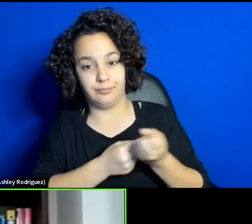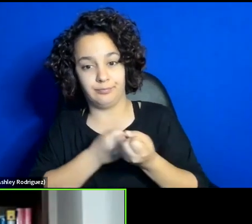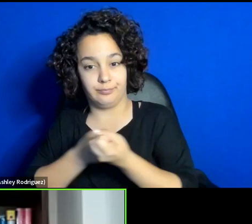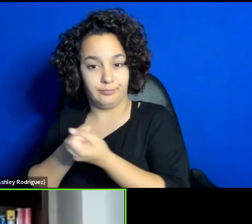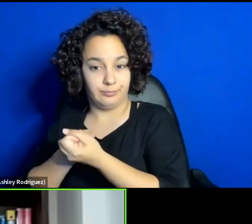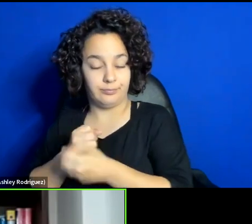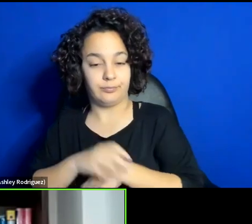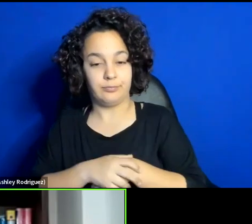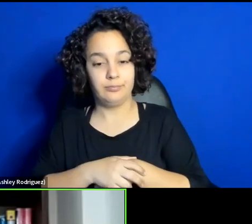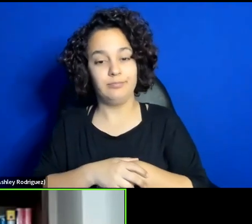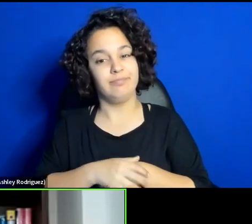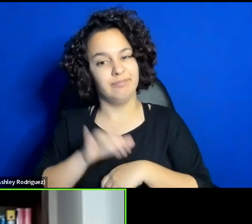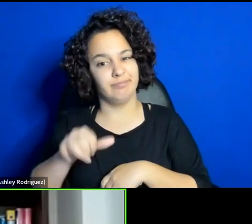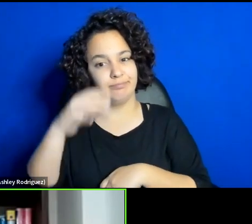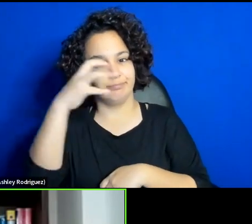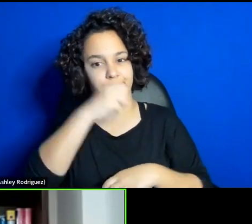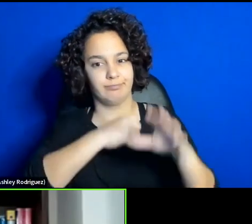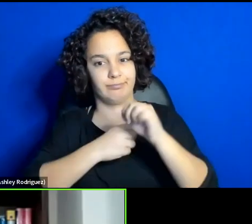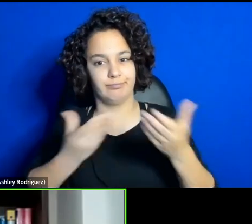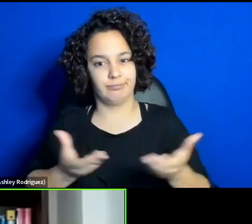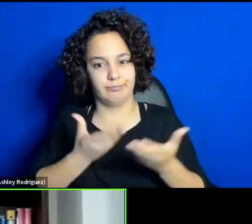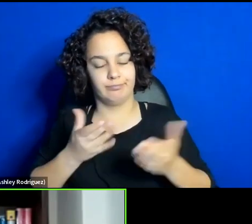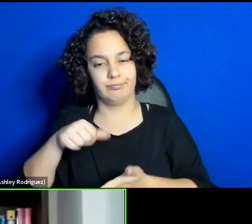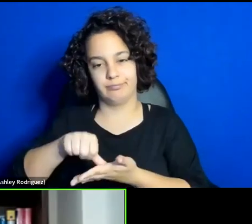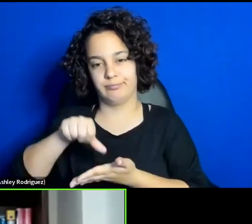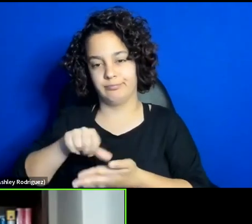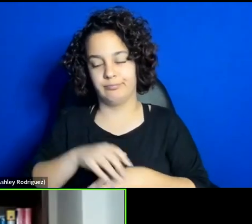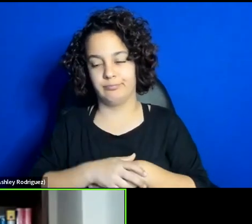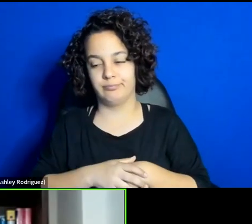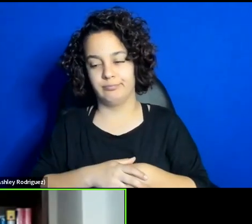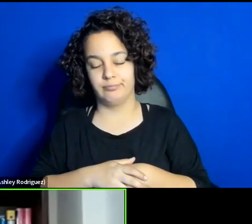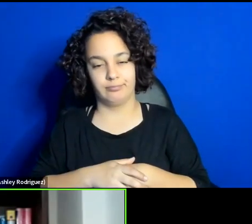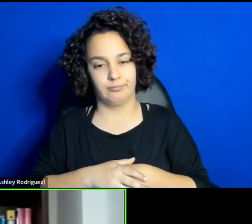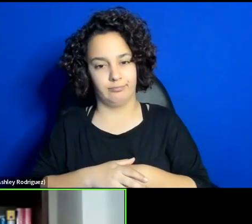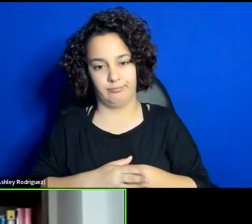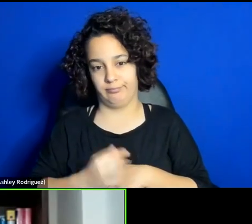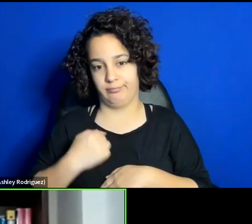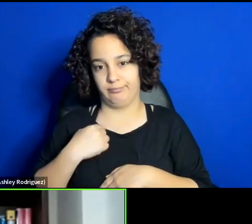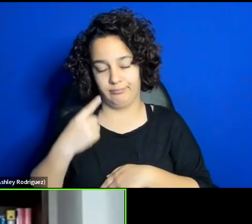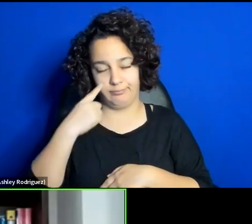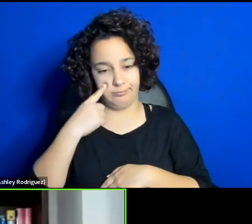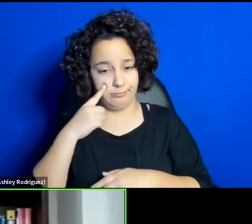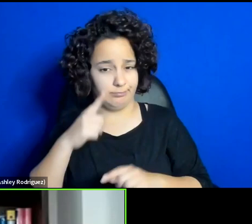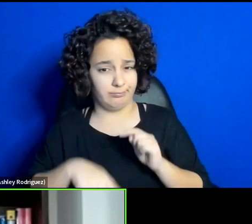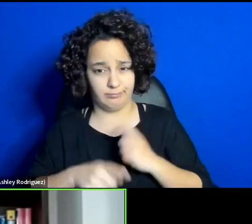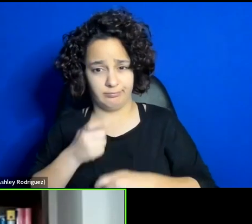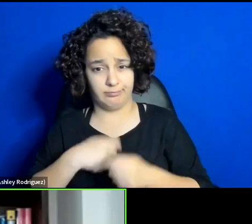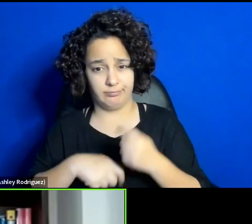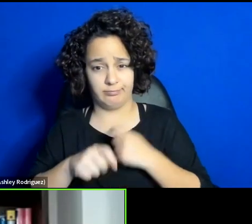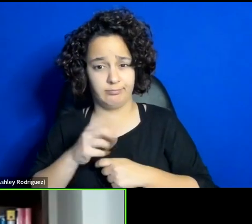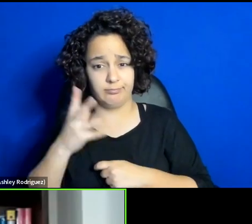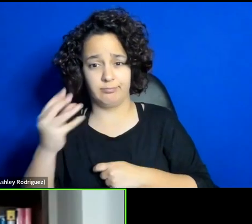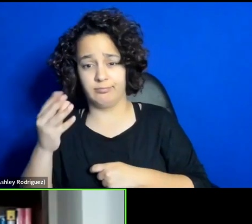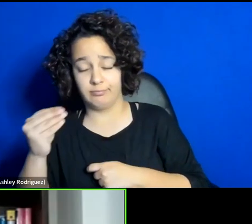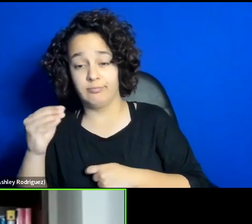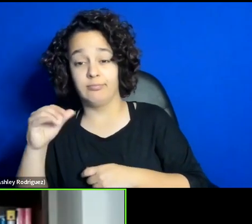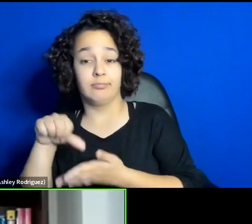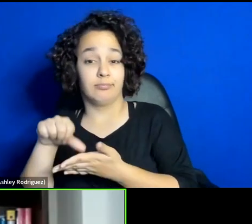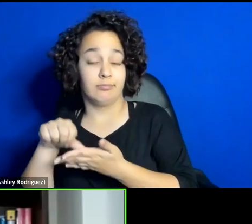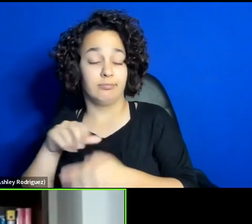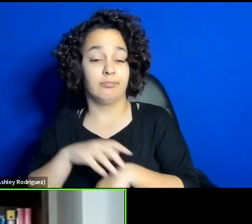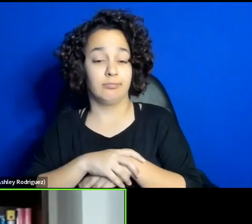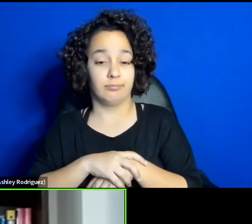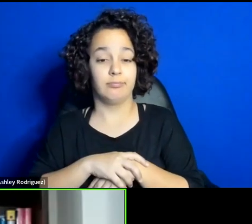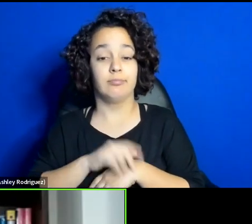inside Iran, and I don't think that it can be replaced by anything outside of Europe, but there can be